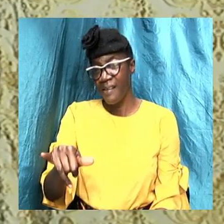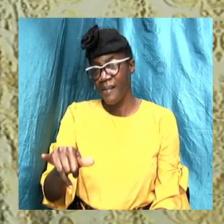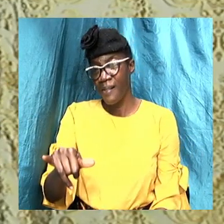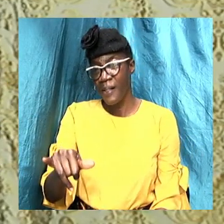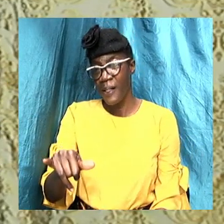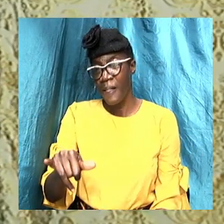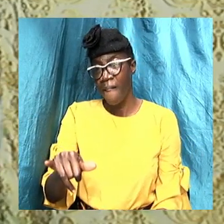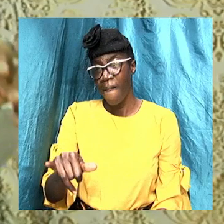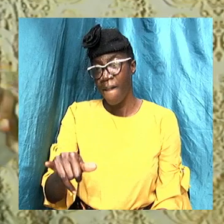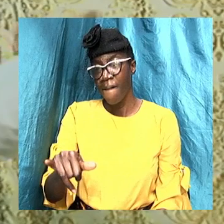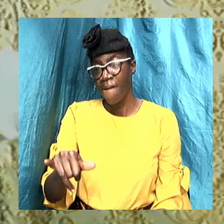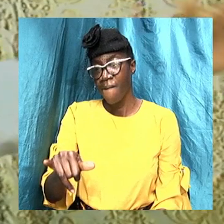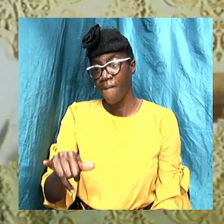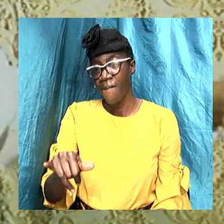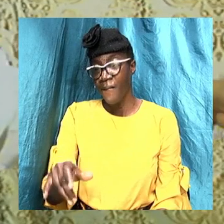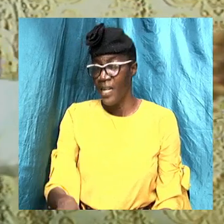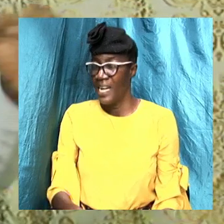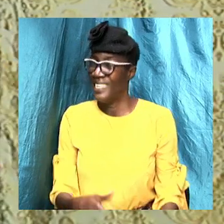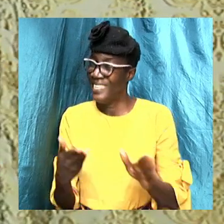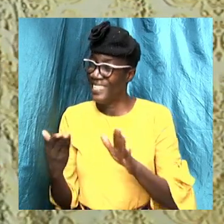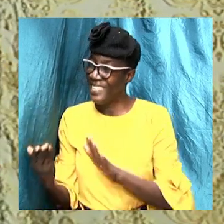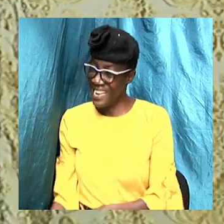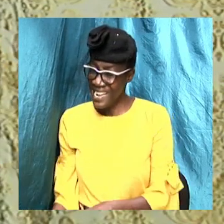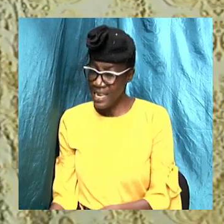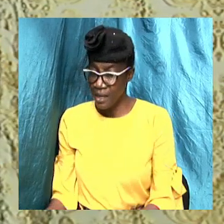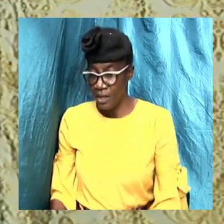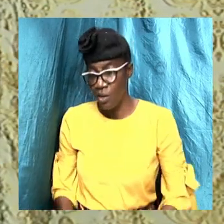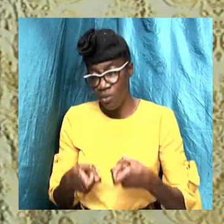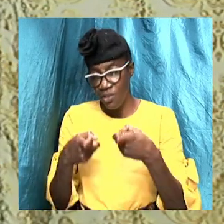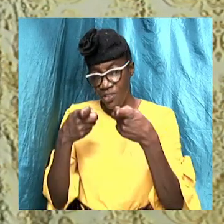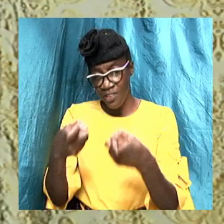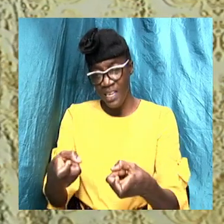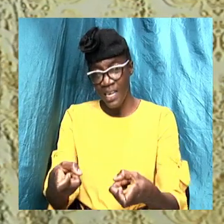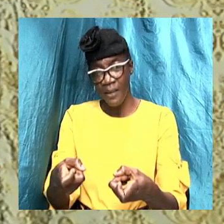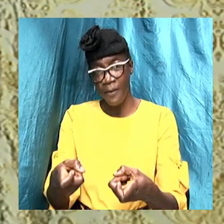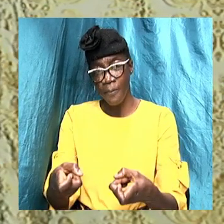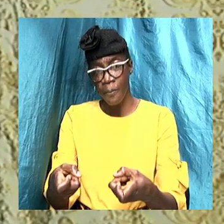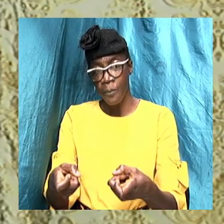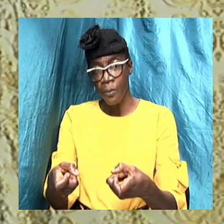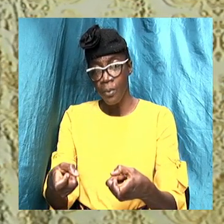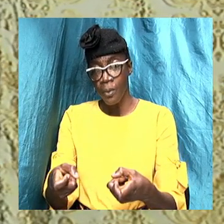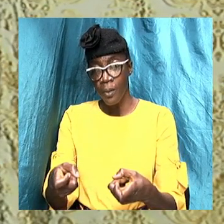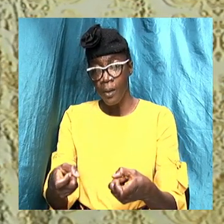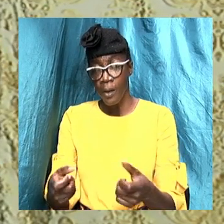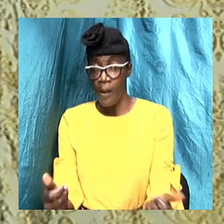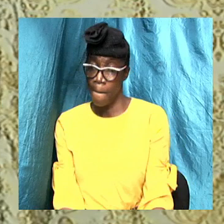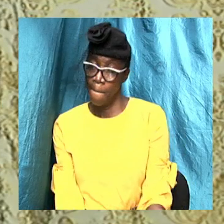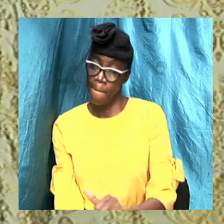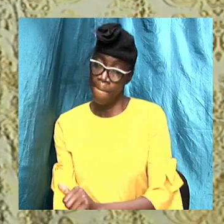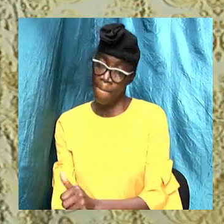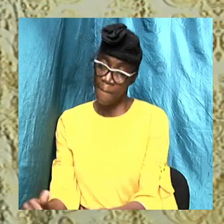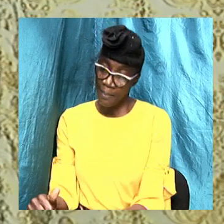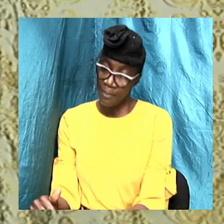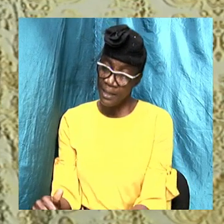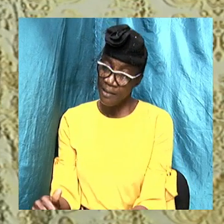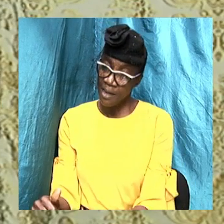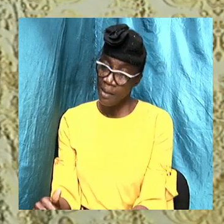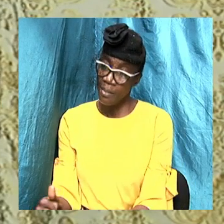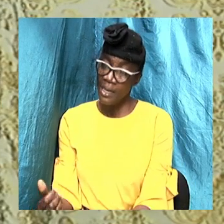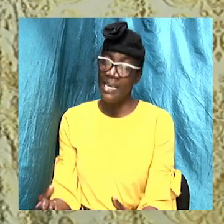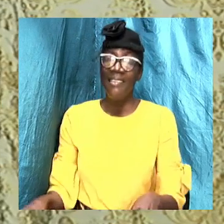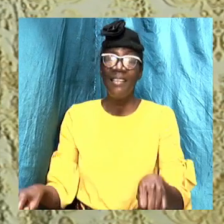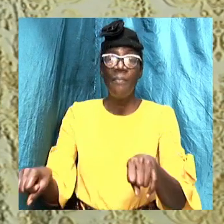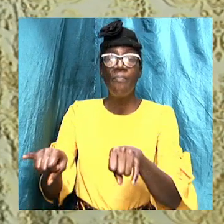dead to sin. Amen. So baptism now is important